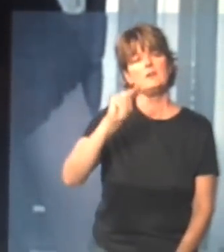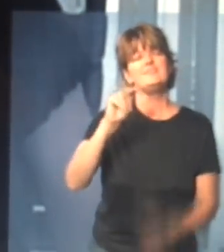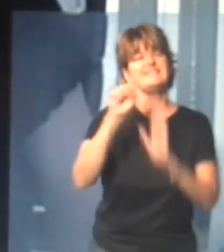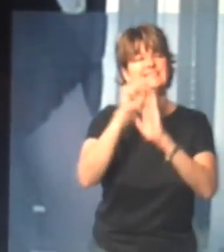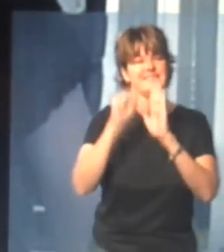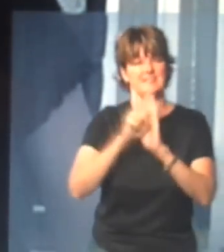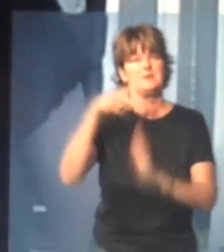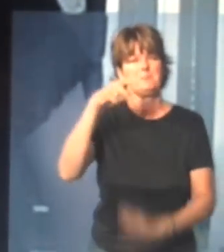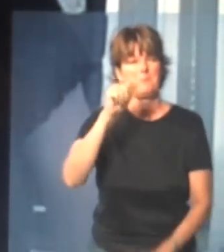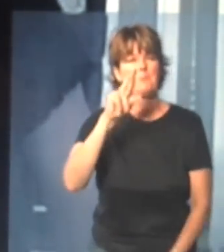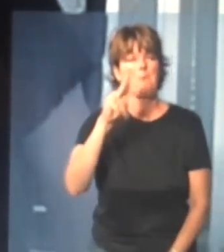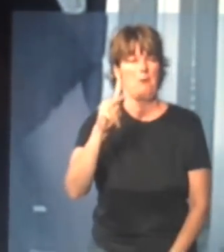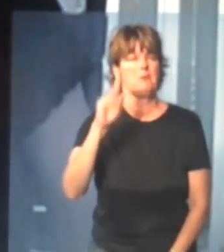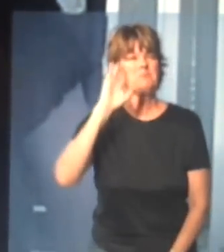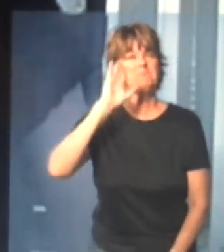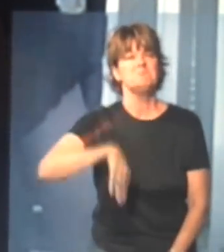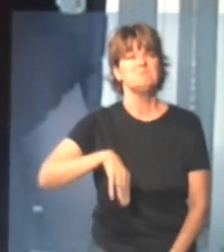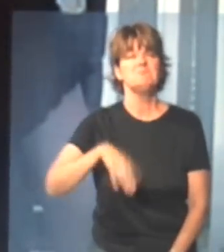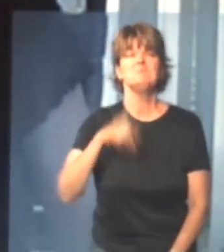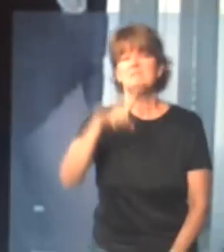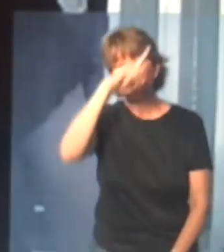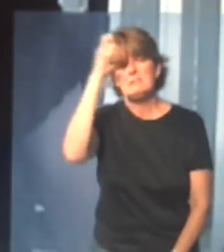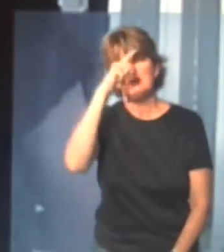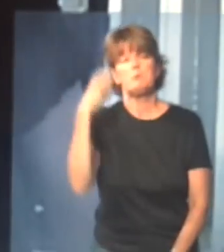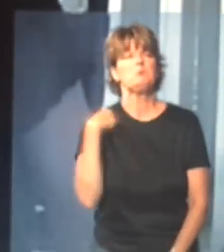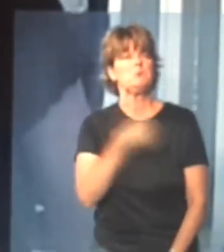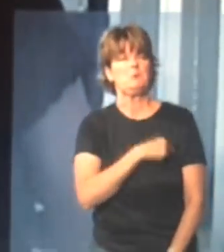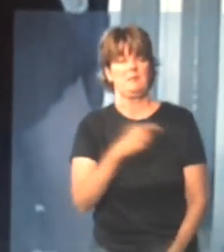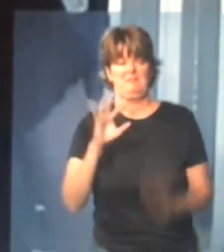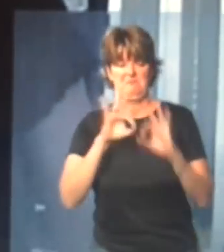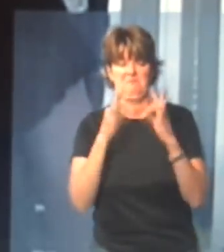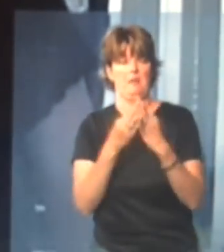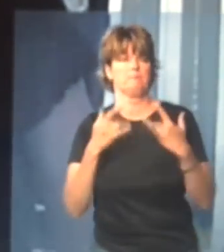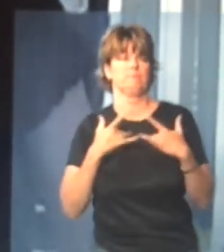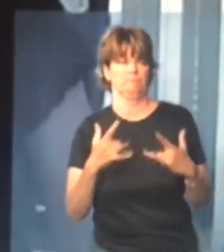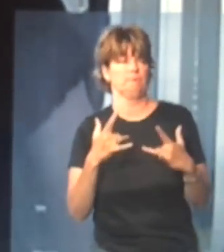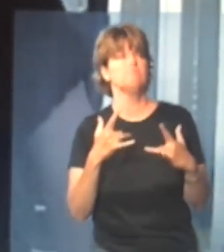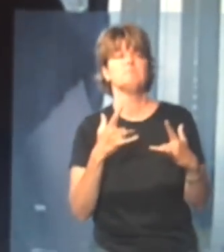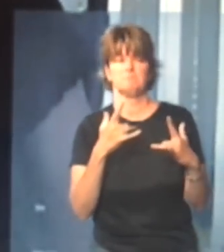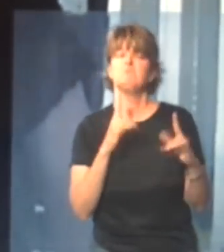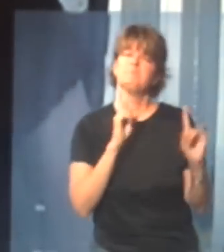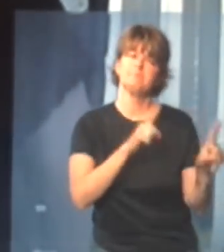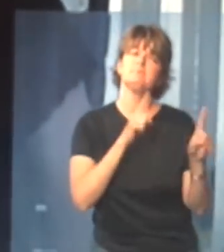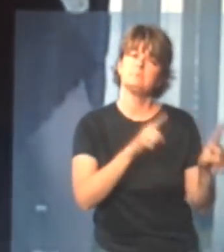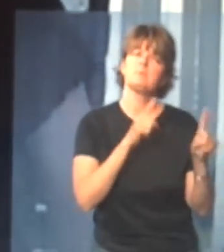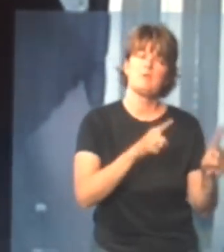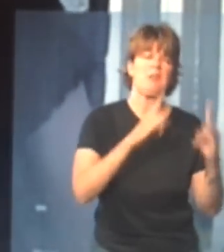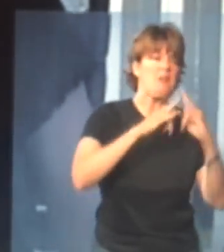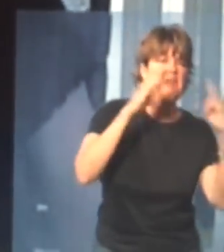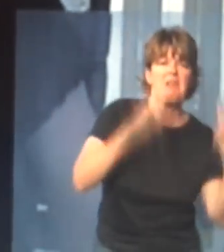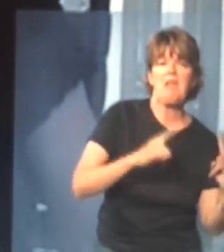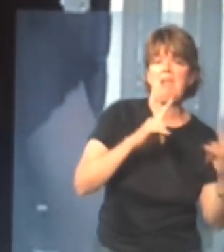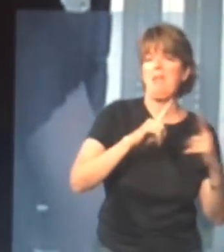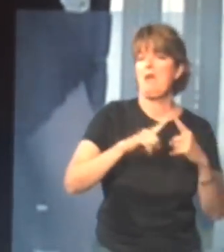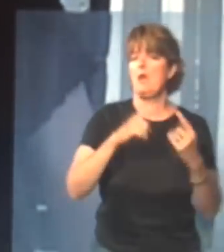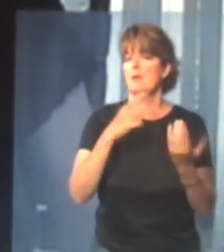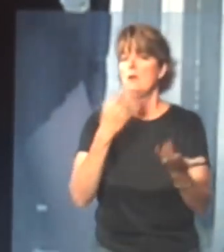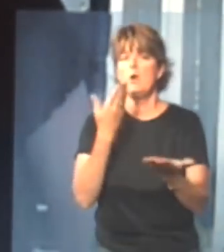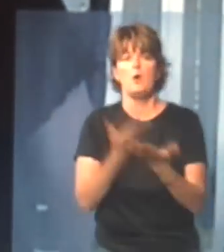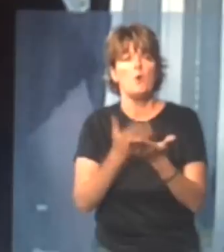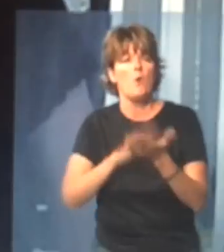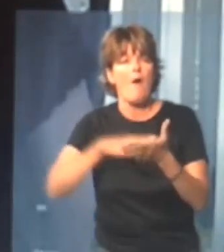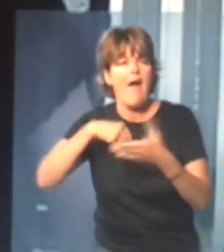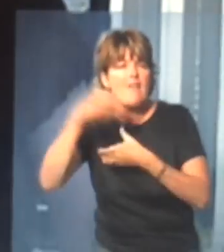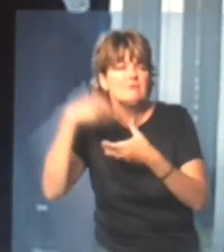times through, several weeks through the summertime, with the family, going up there, and camping, and cooking out,